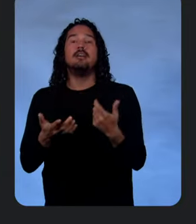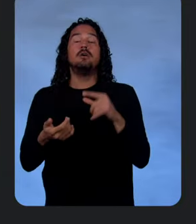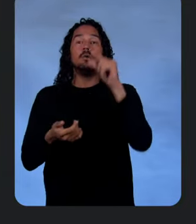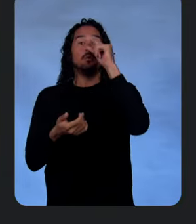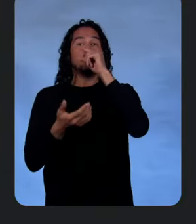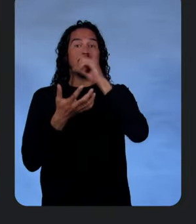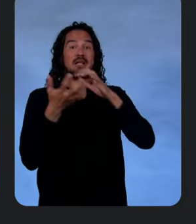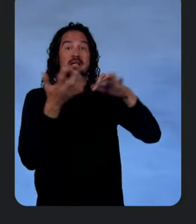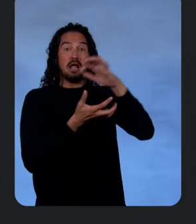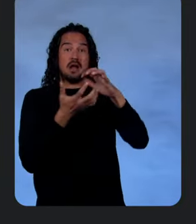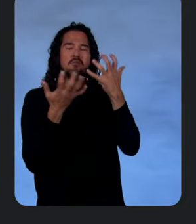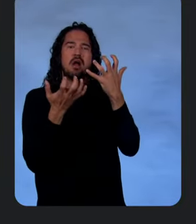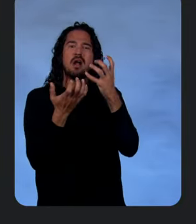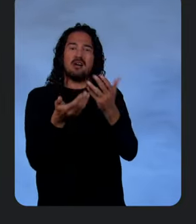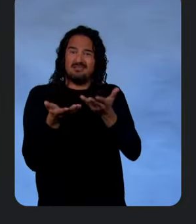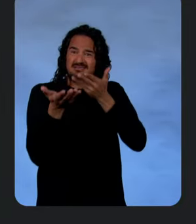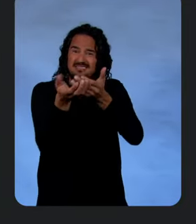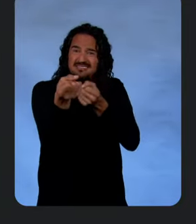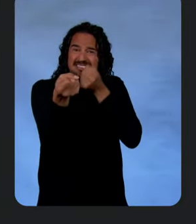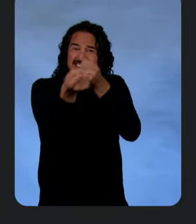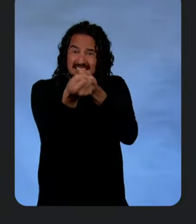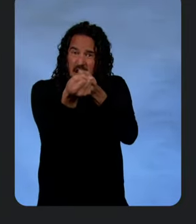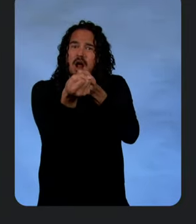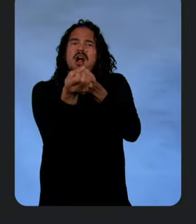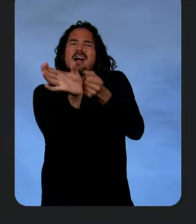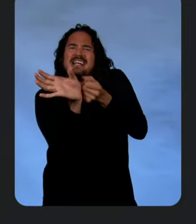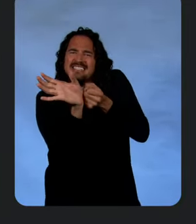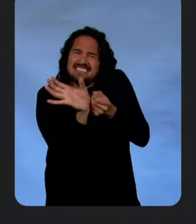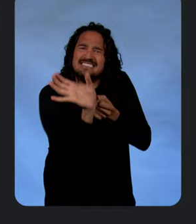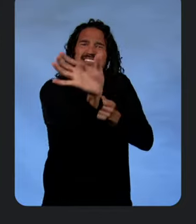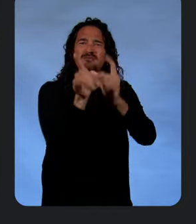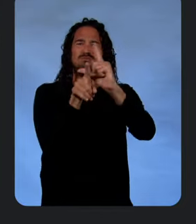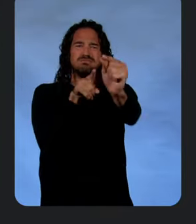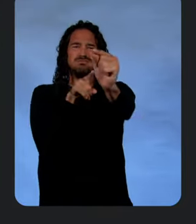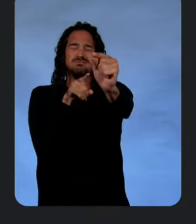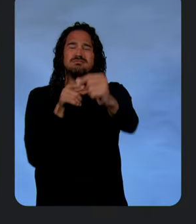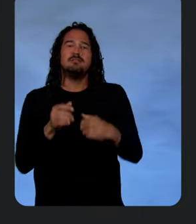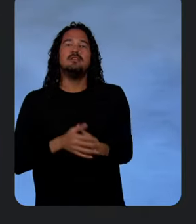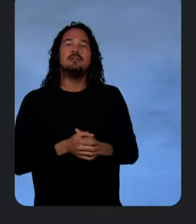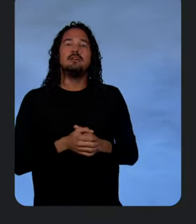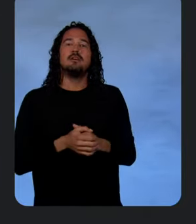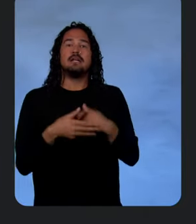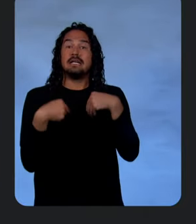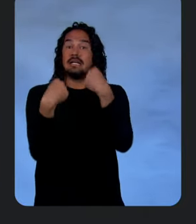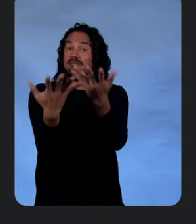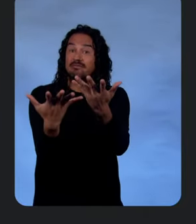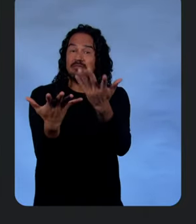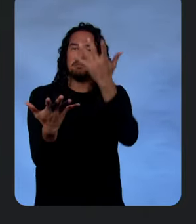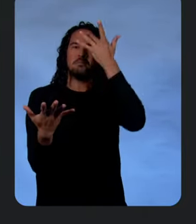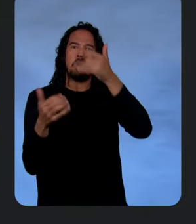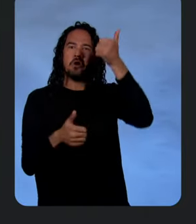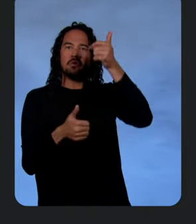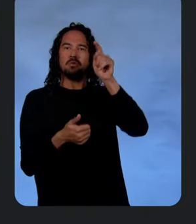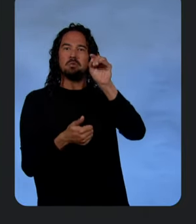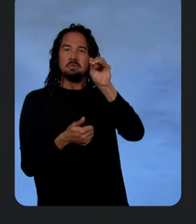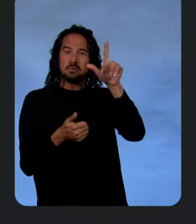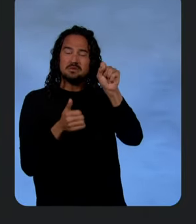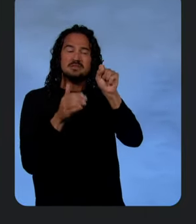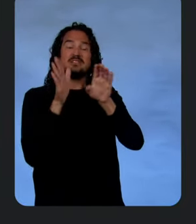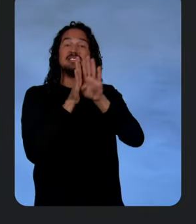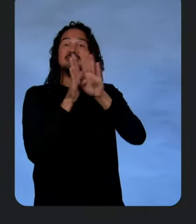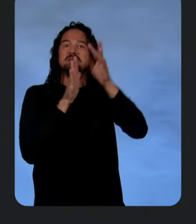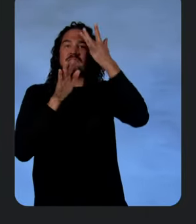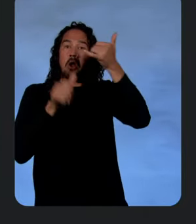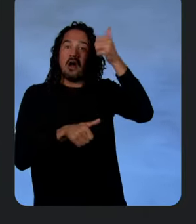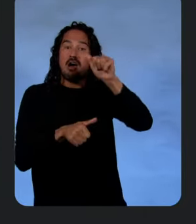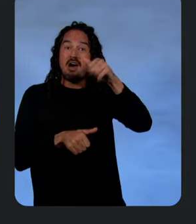to meet you where you are, but frankly take you further than anybody else can. The future of development is giving you smarter tools to build smarter apps that run